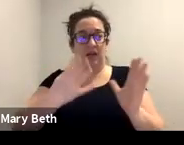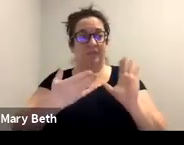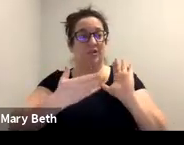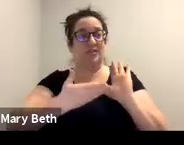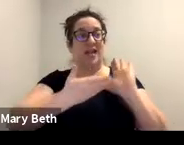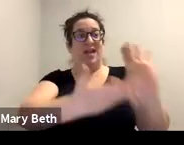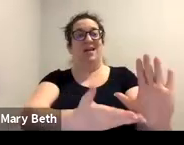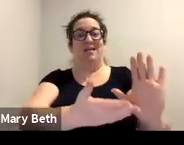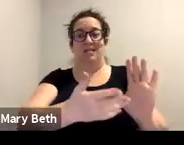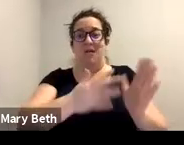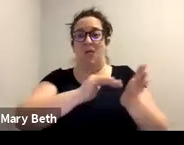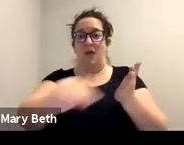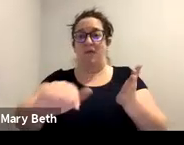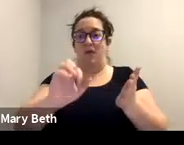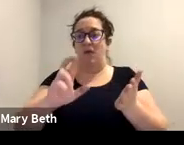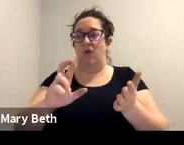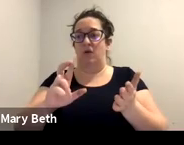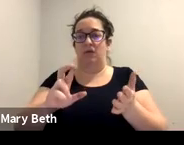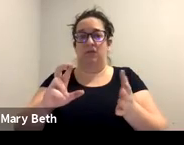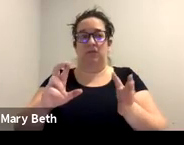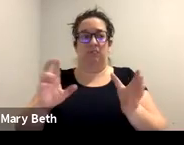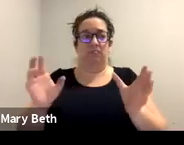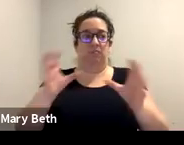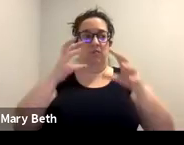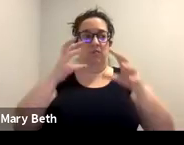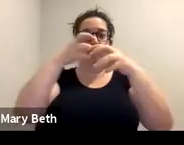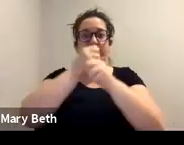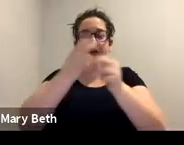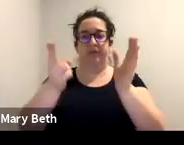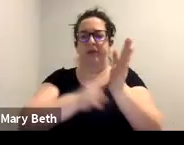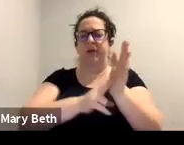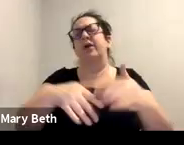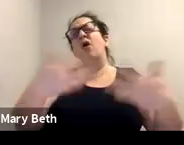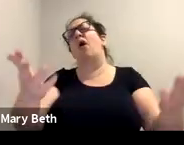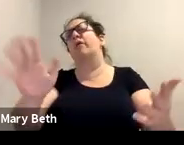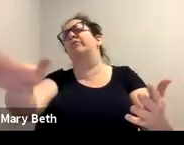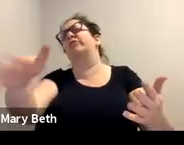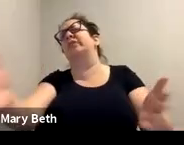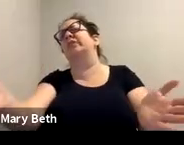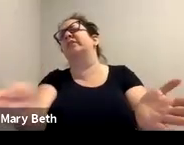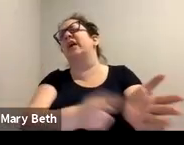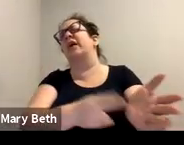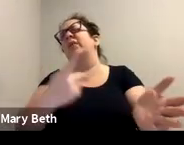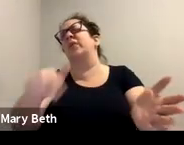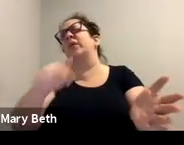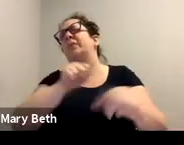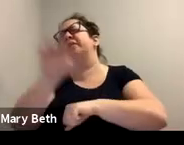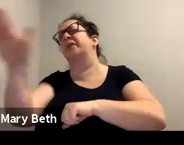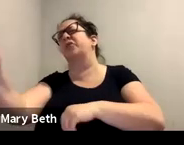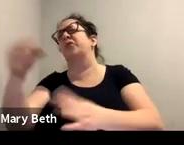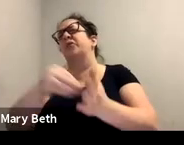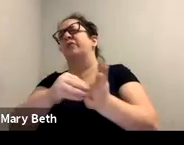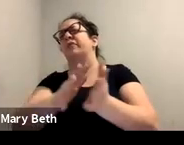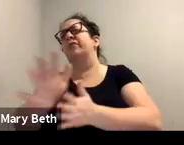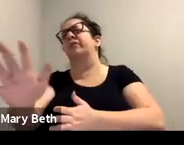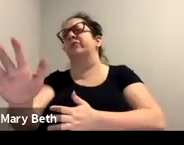agreement to survivors. And they're like, Oh, just, you know, just sign this and we'll just get your records from the hospital. We'll just go ahead and get